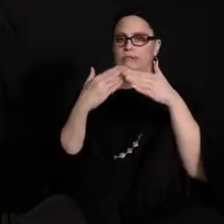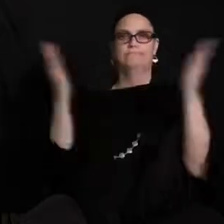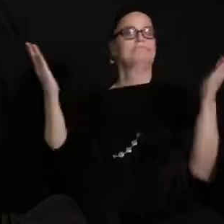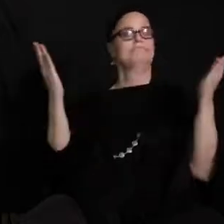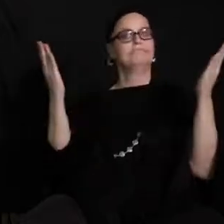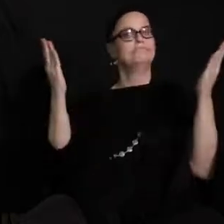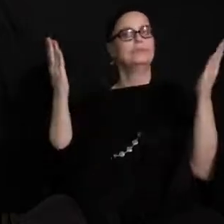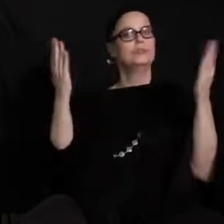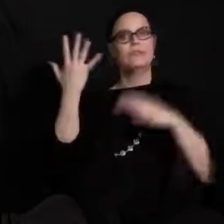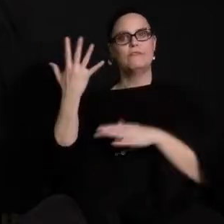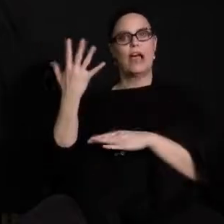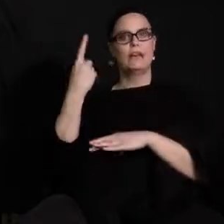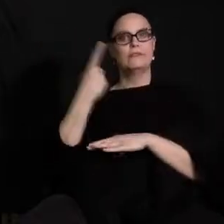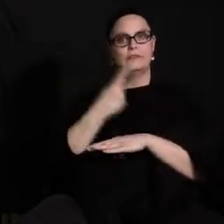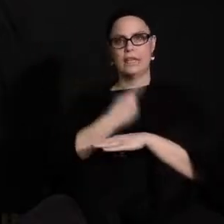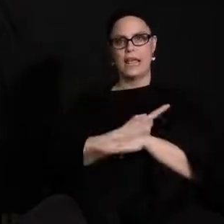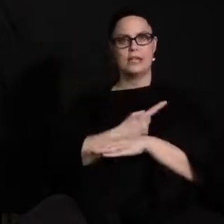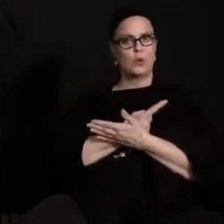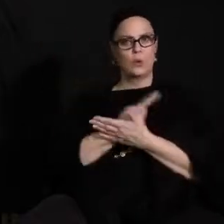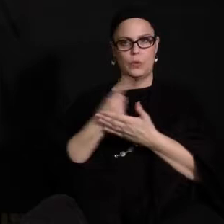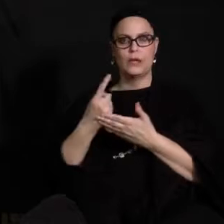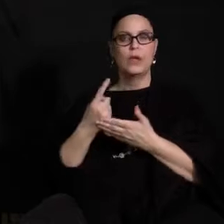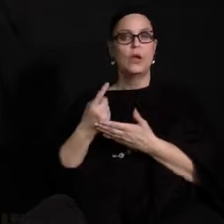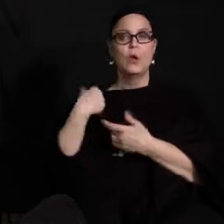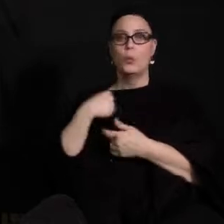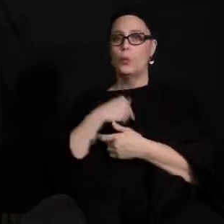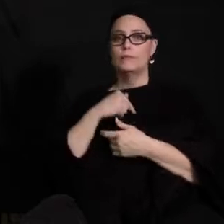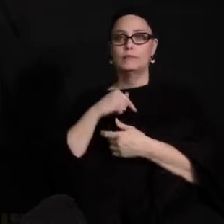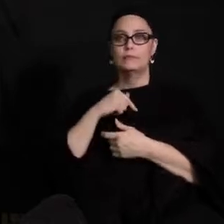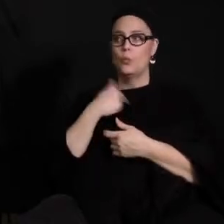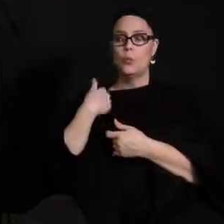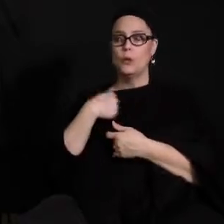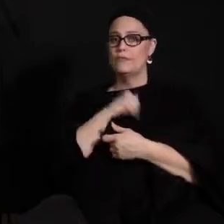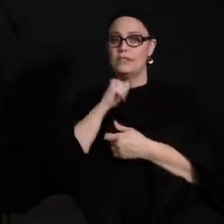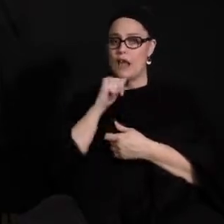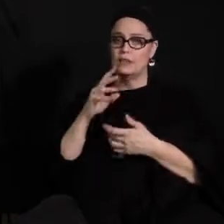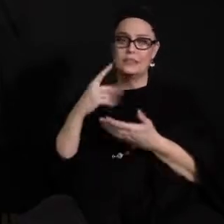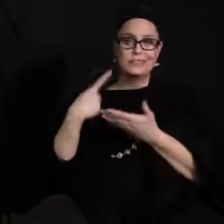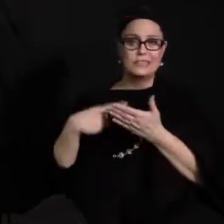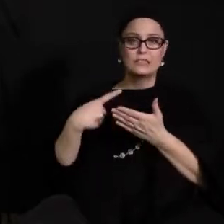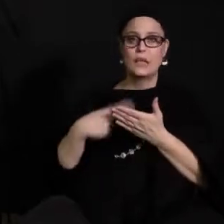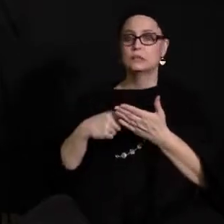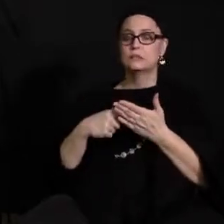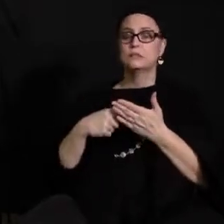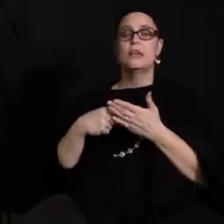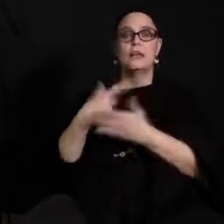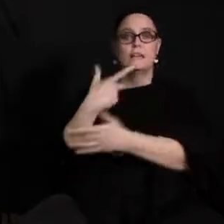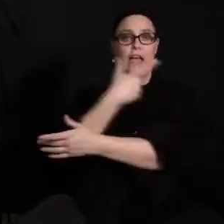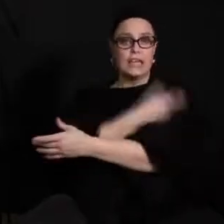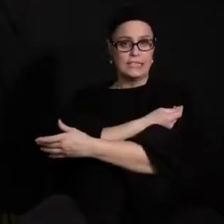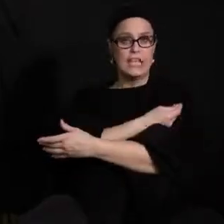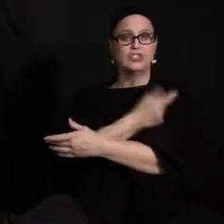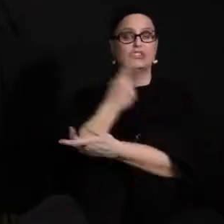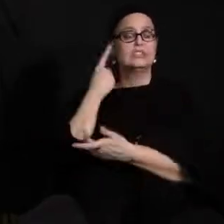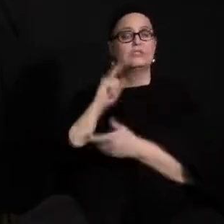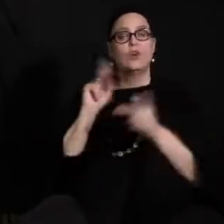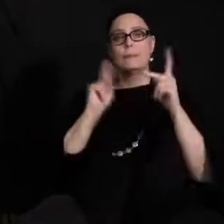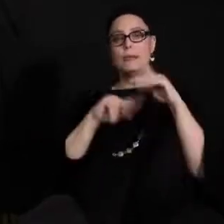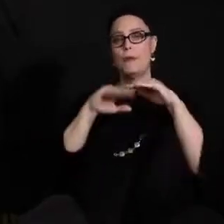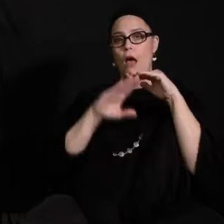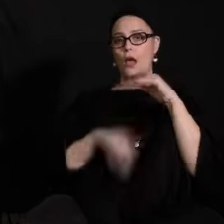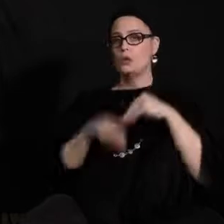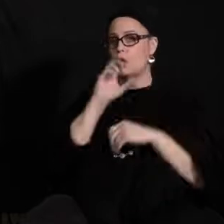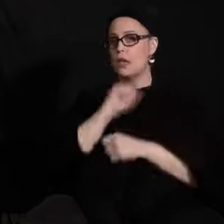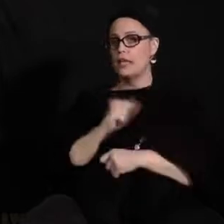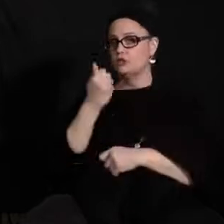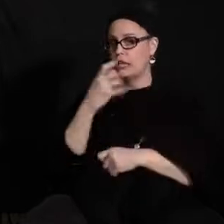have to take place in between there. We haven't even talked about vaccines for for people under under the age of 18 and you know hopefully